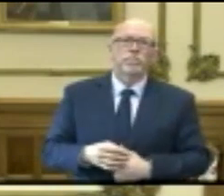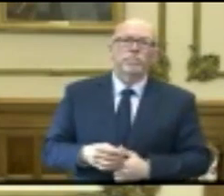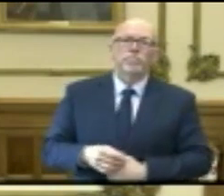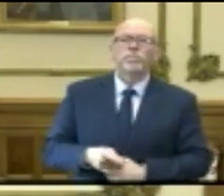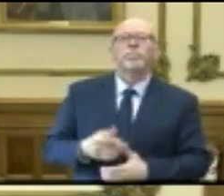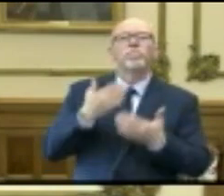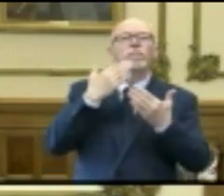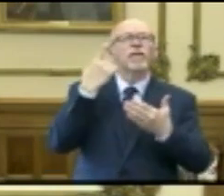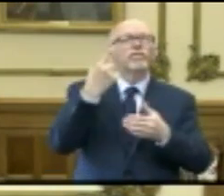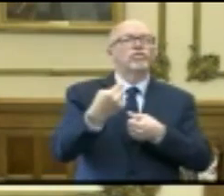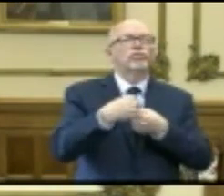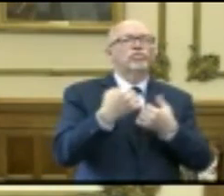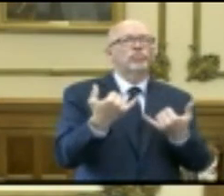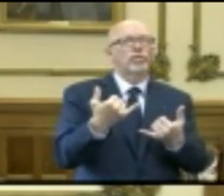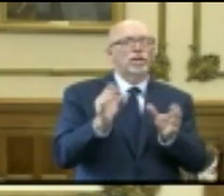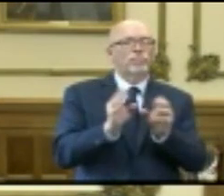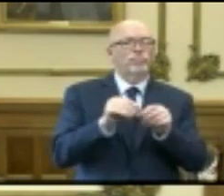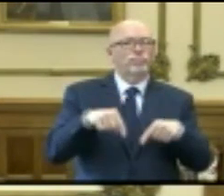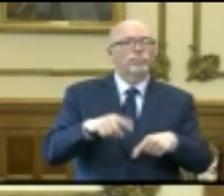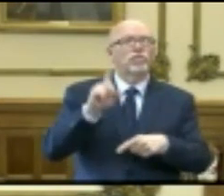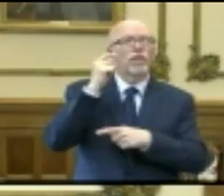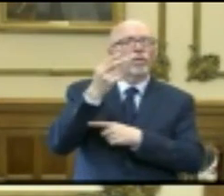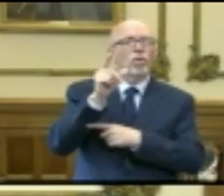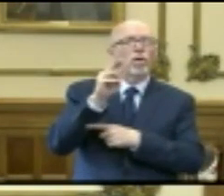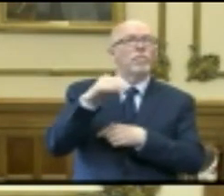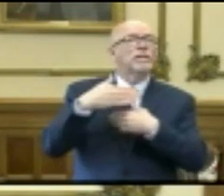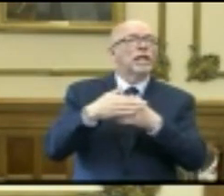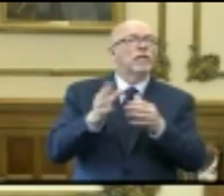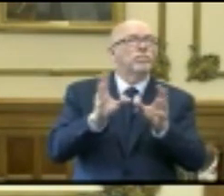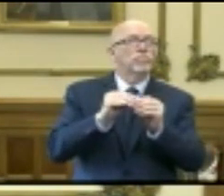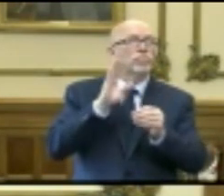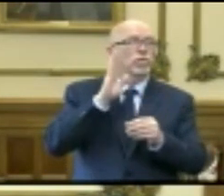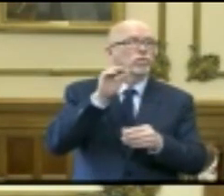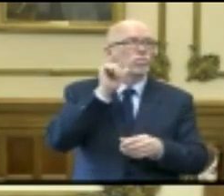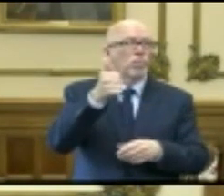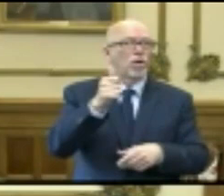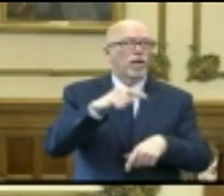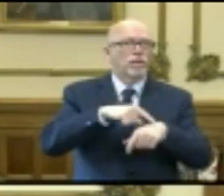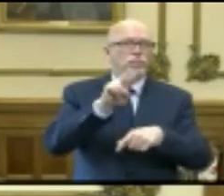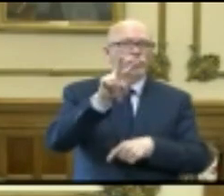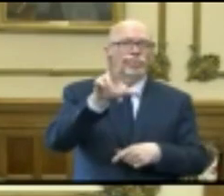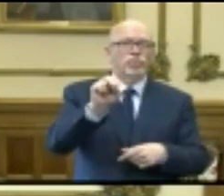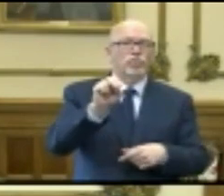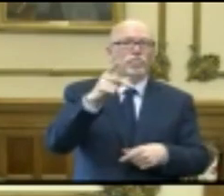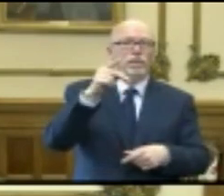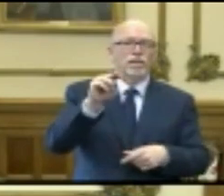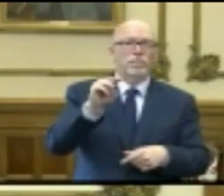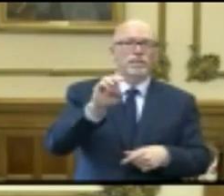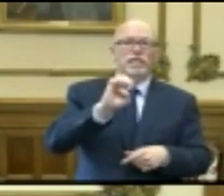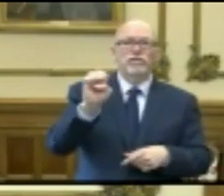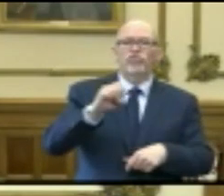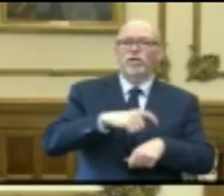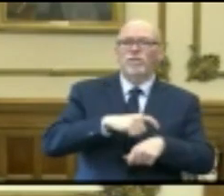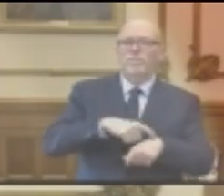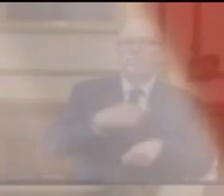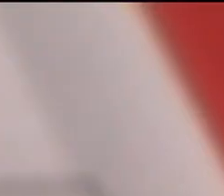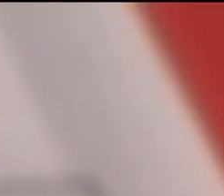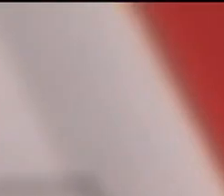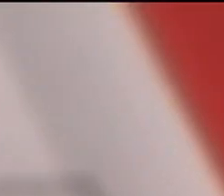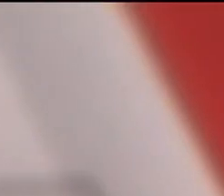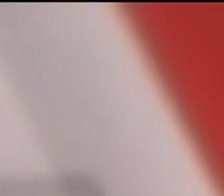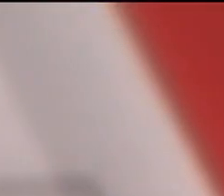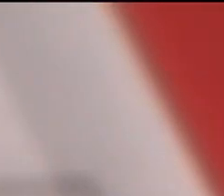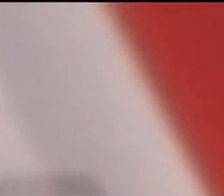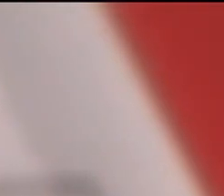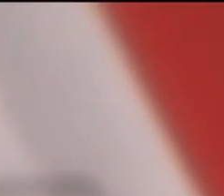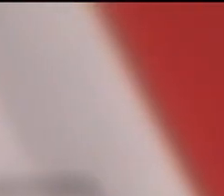Thank you for joining today's briefing. Governor Holcomb's next briefing will be tomorrow at 2.30. All right, you've been listening to Governor Eric Holcomb